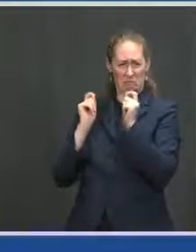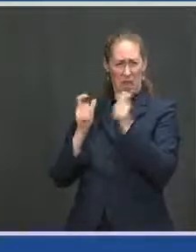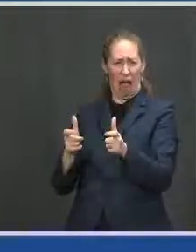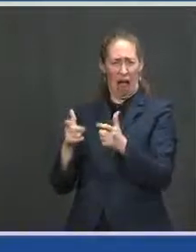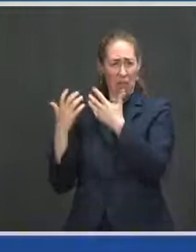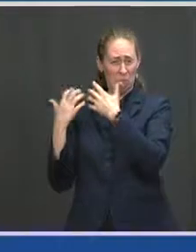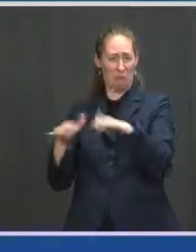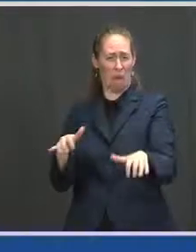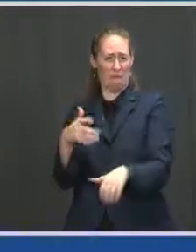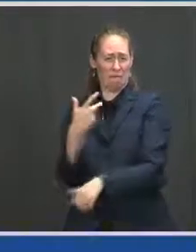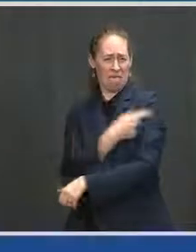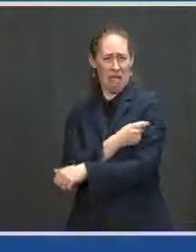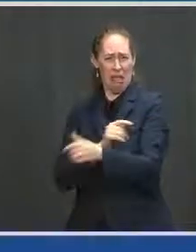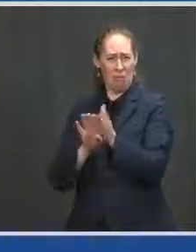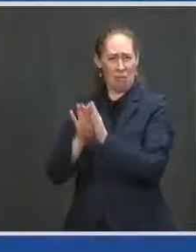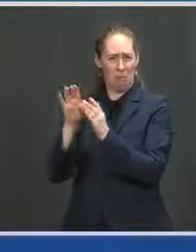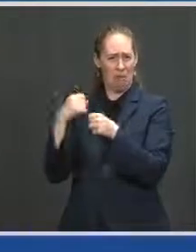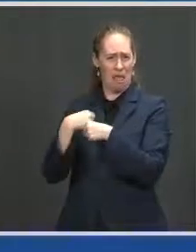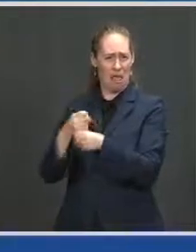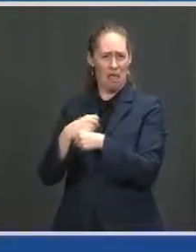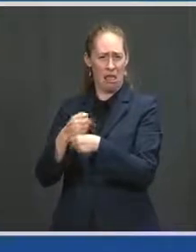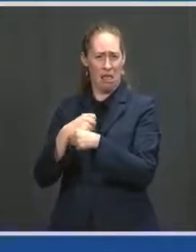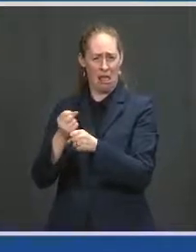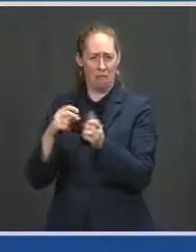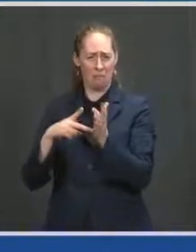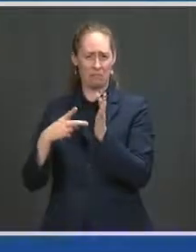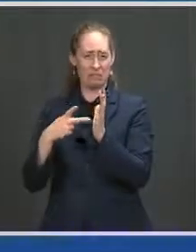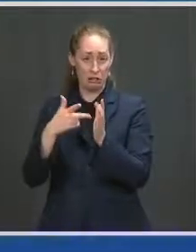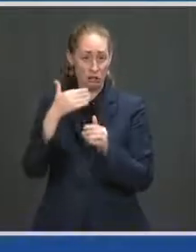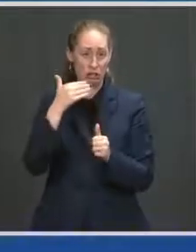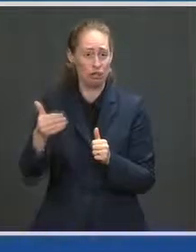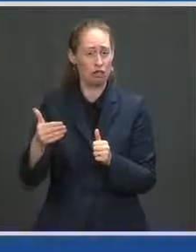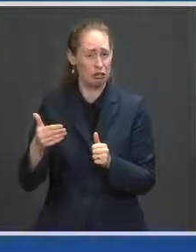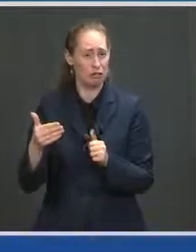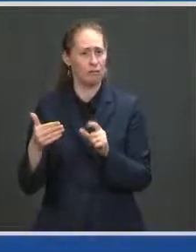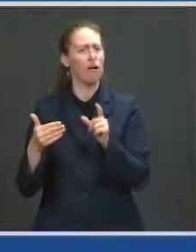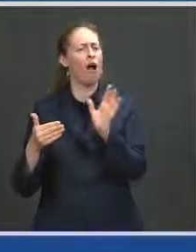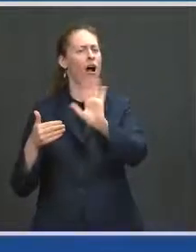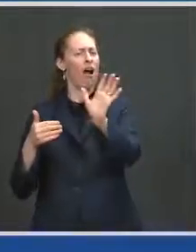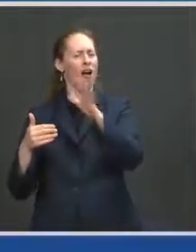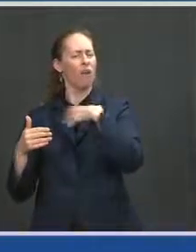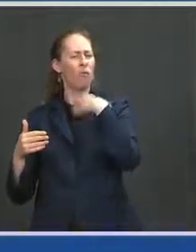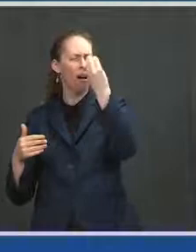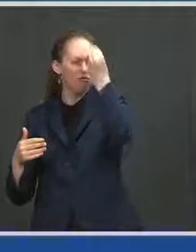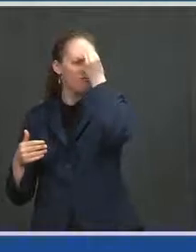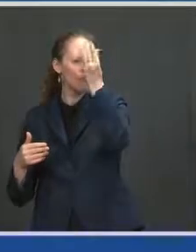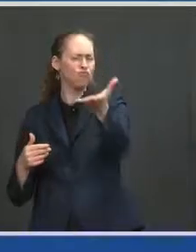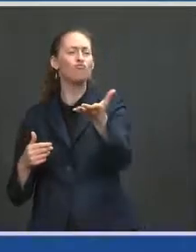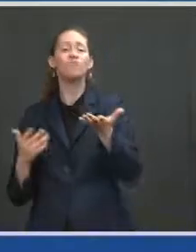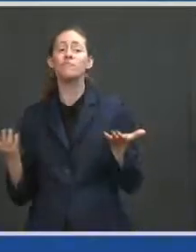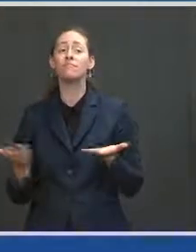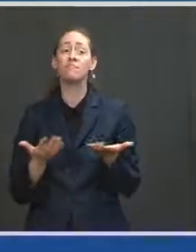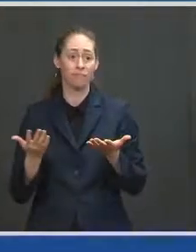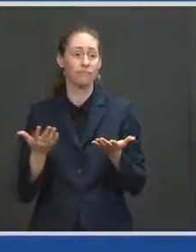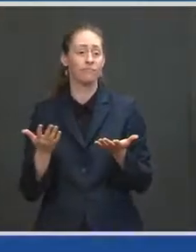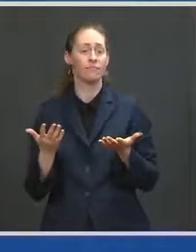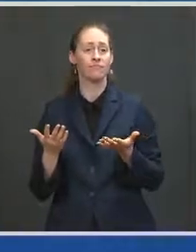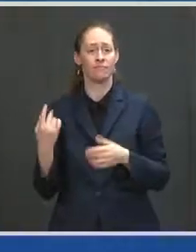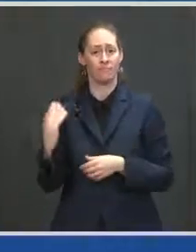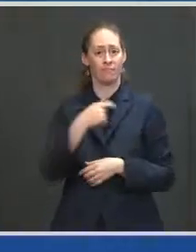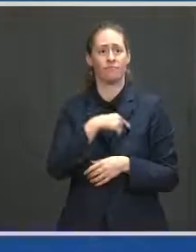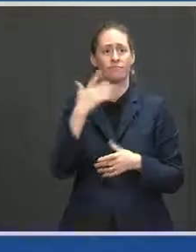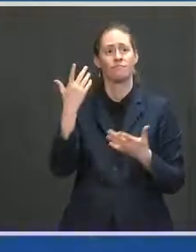been developed so quickly, they can't be that good. Well, here's what you need to know. Vaccines were developed over a decade of research